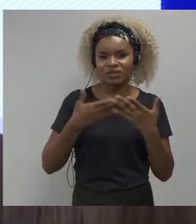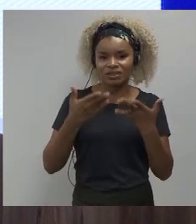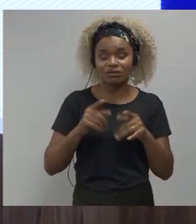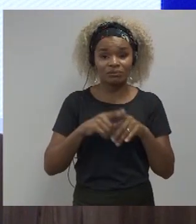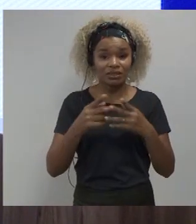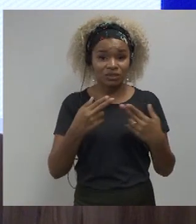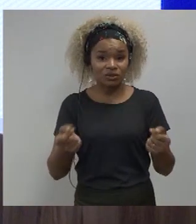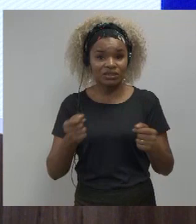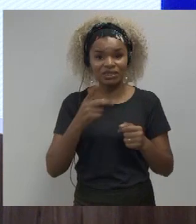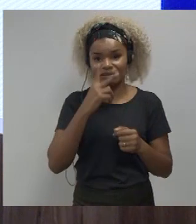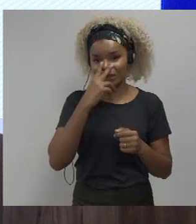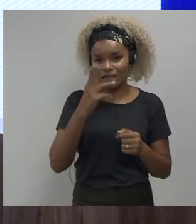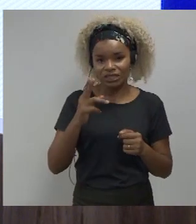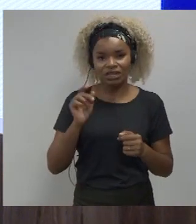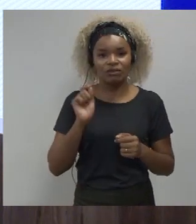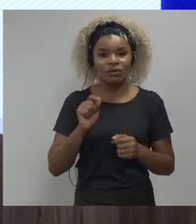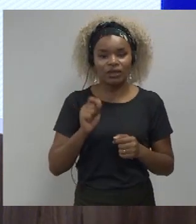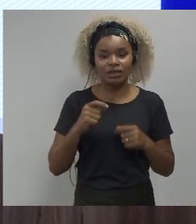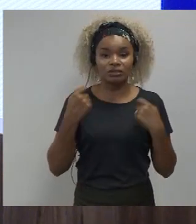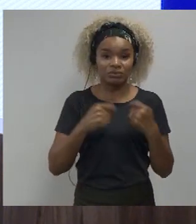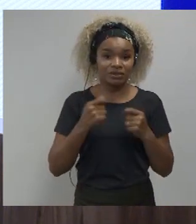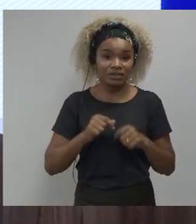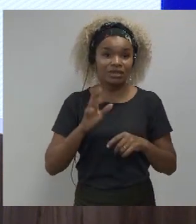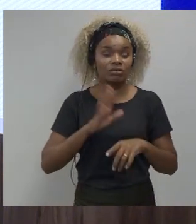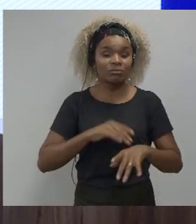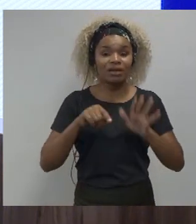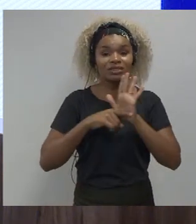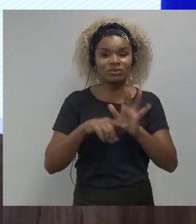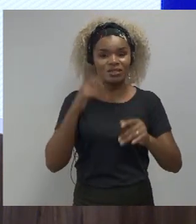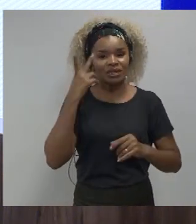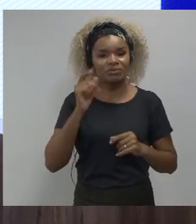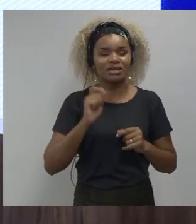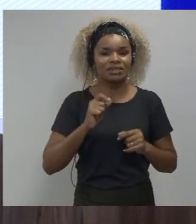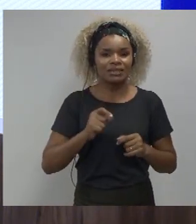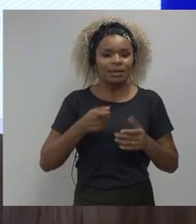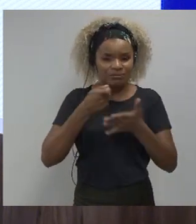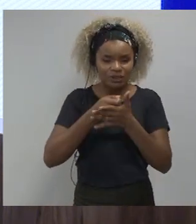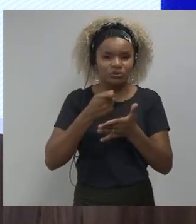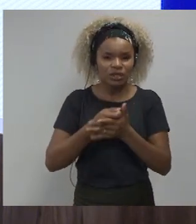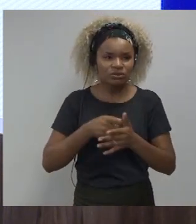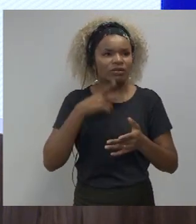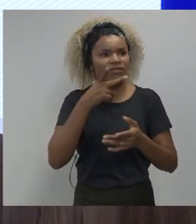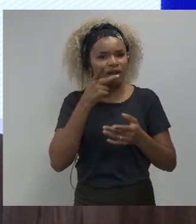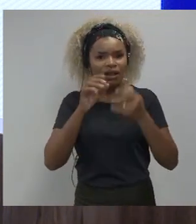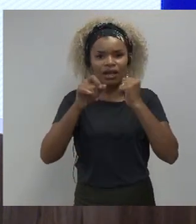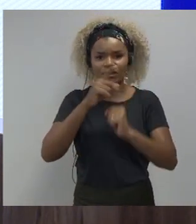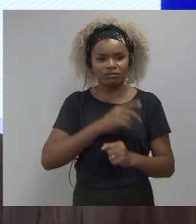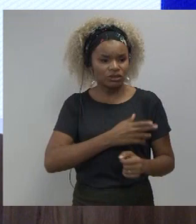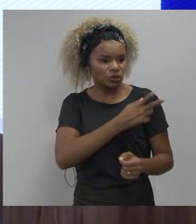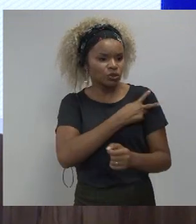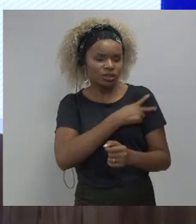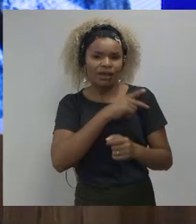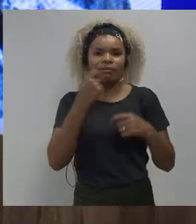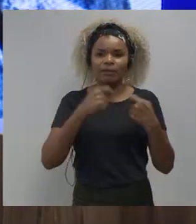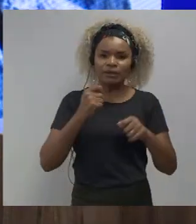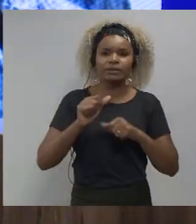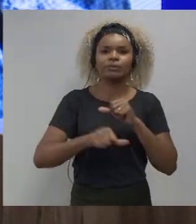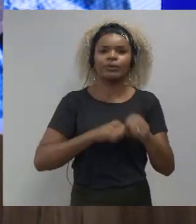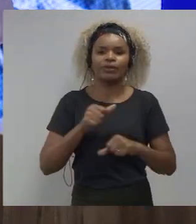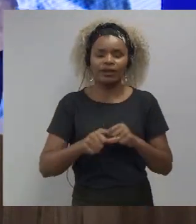was being persuasive convincing their peers and their bosses for change being experimental and being adaptable